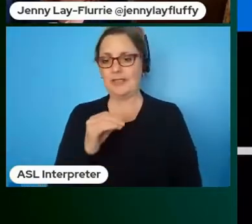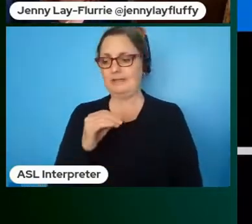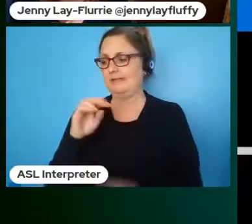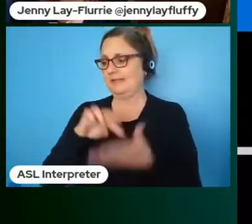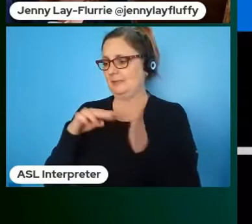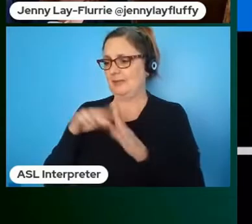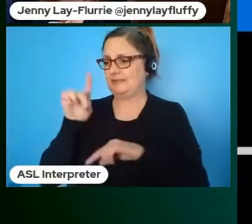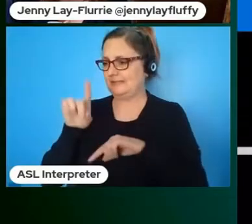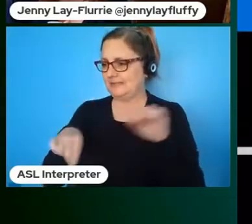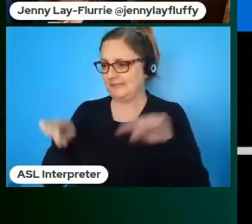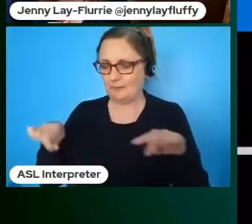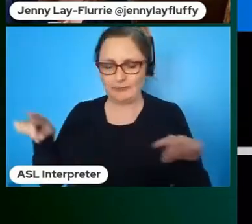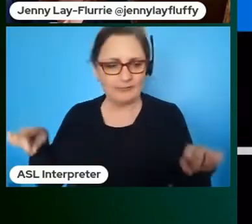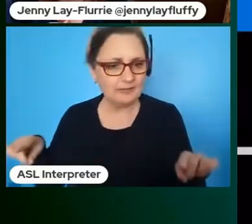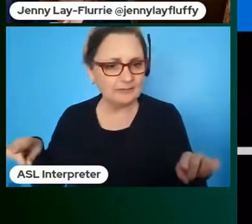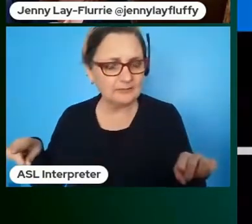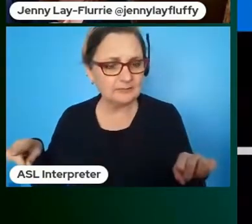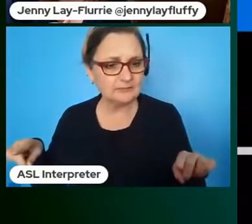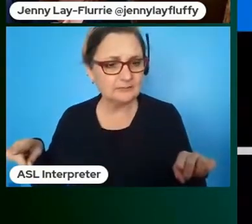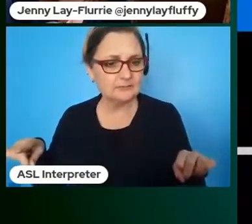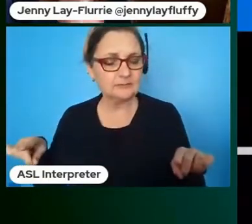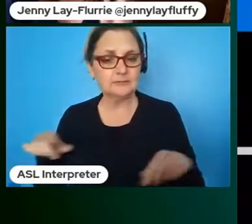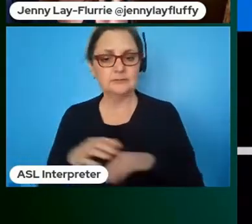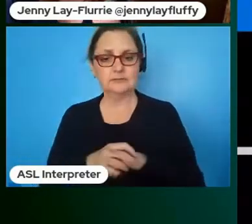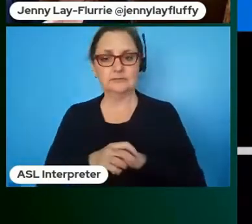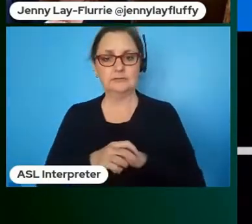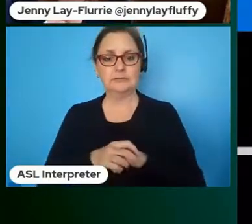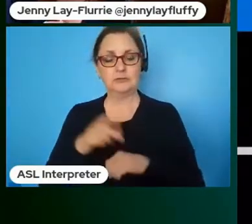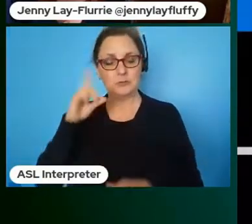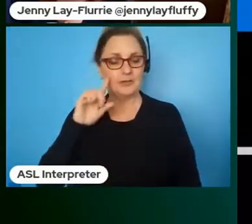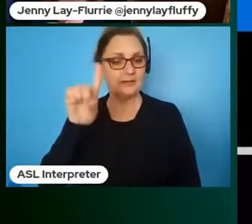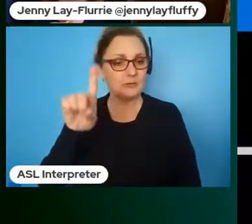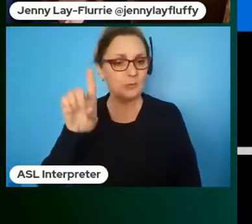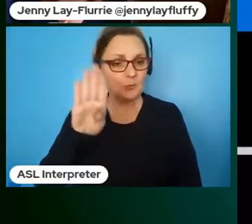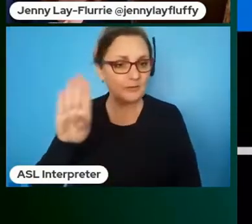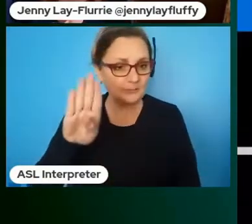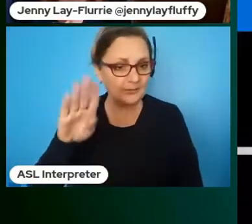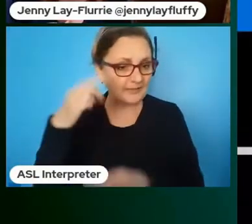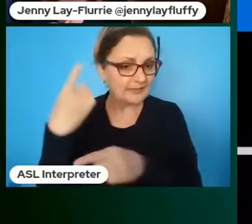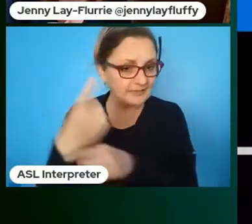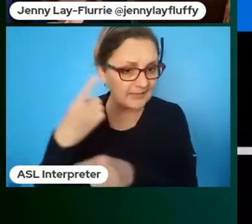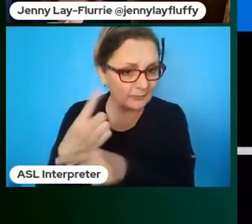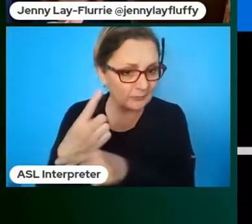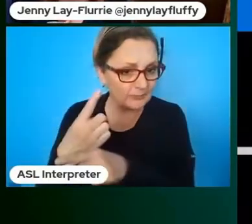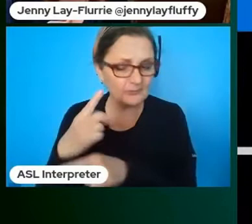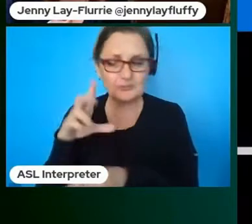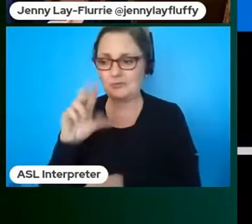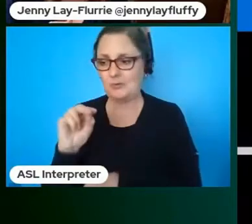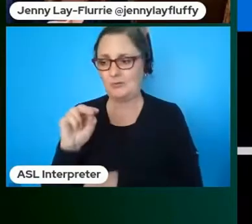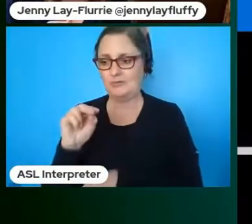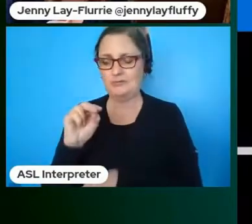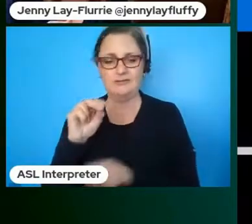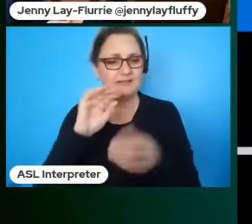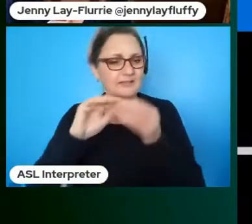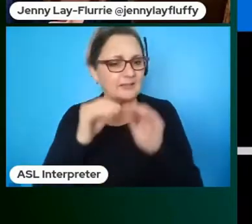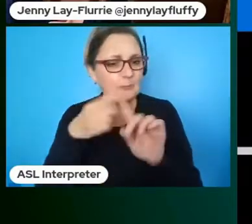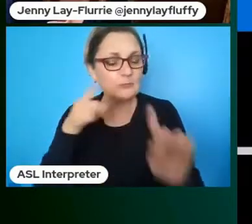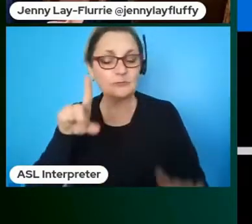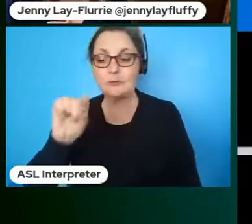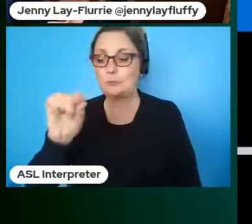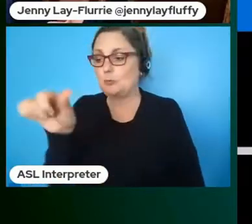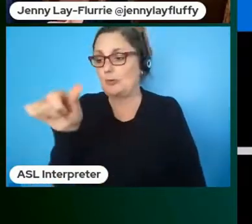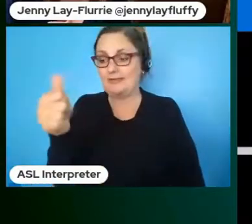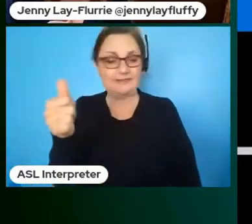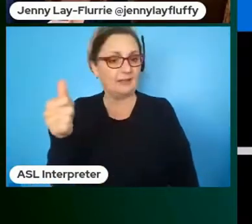a billion is where we're at today no i don't that number was from 2010 and we're a global aging